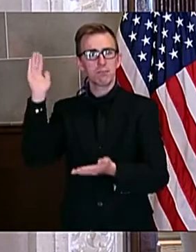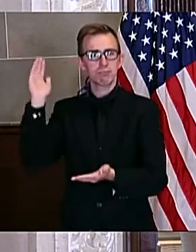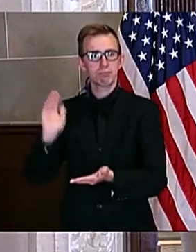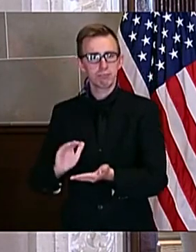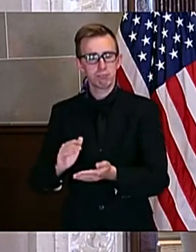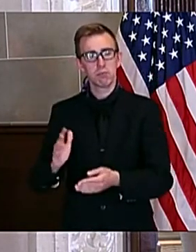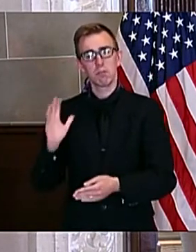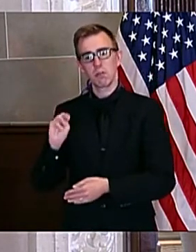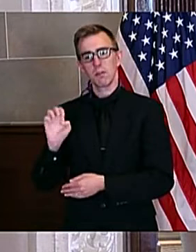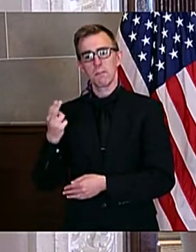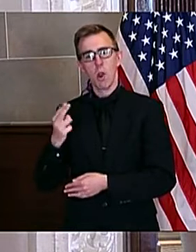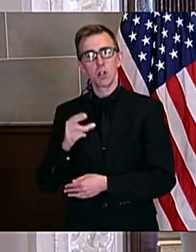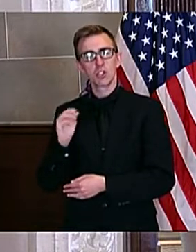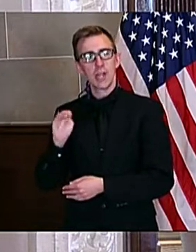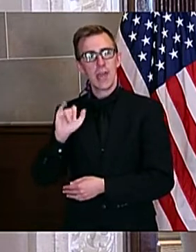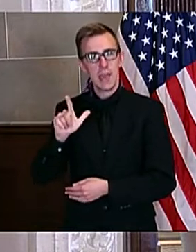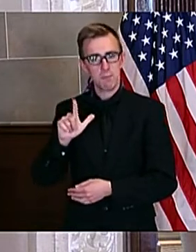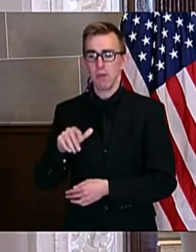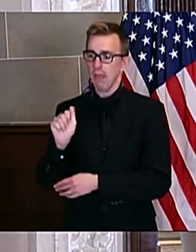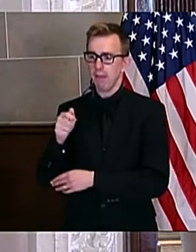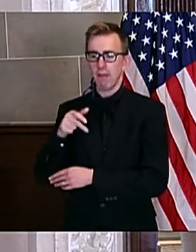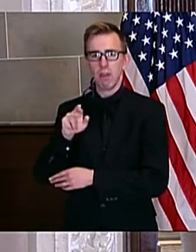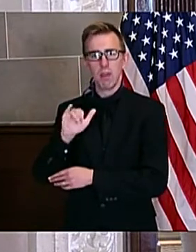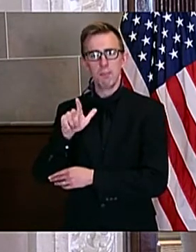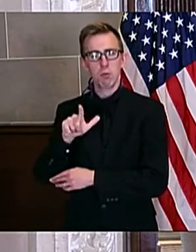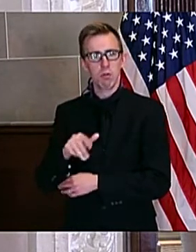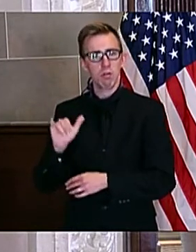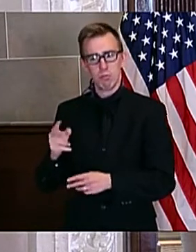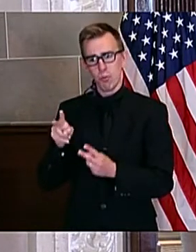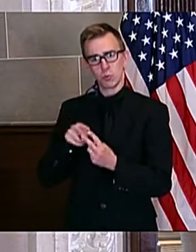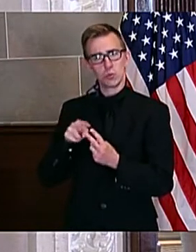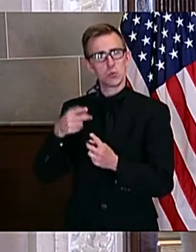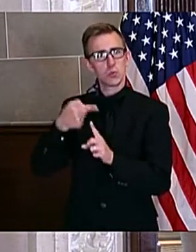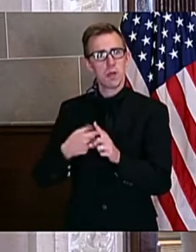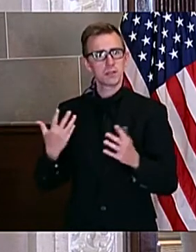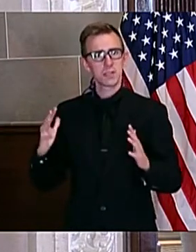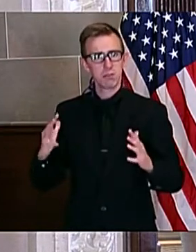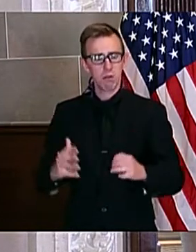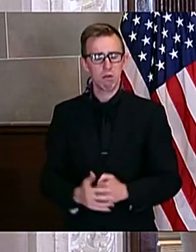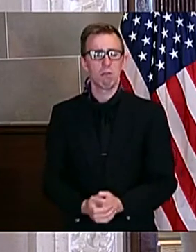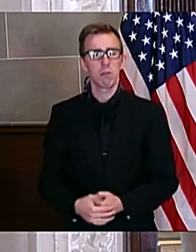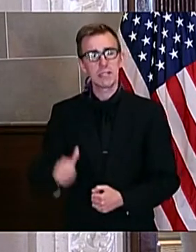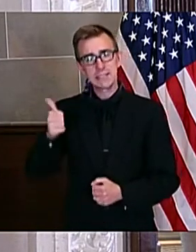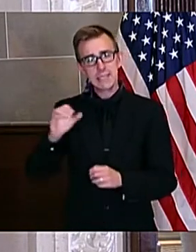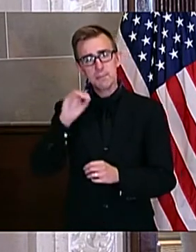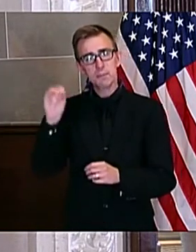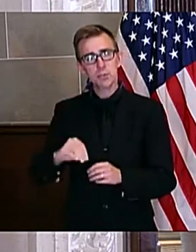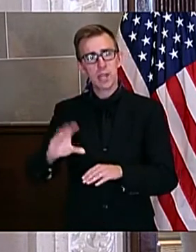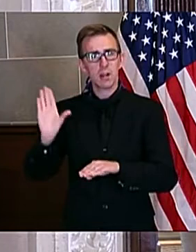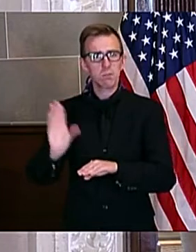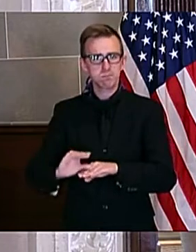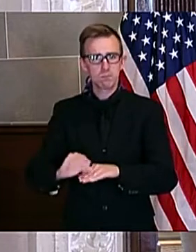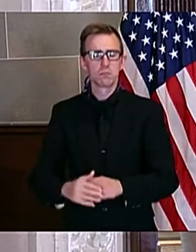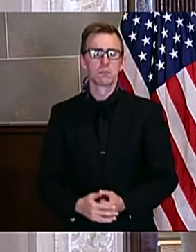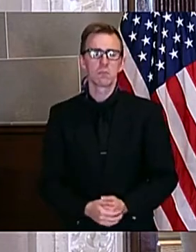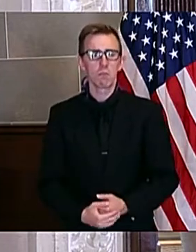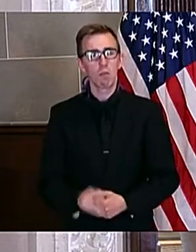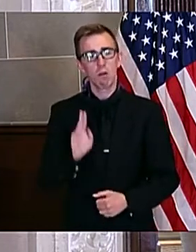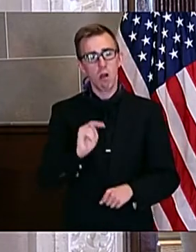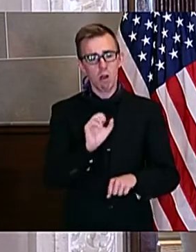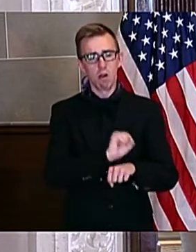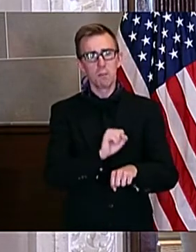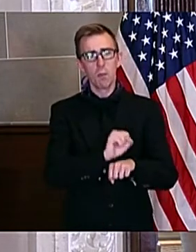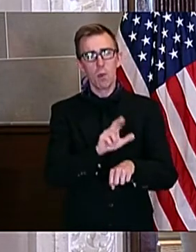March and April alone. A decline of over 10%. Our unemployment rate,